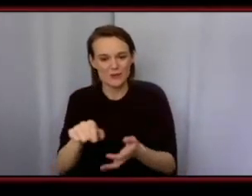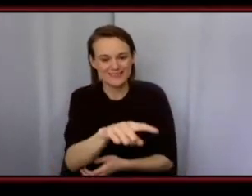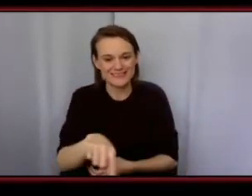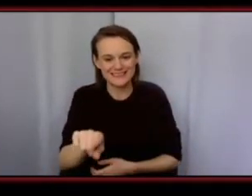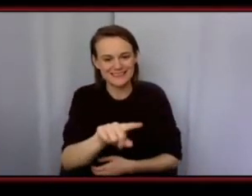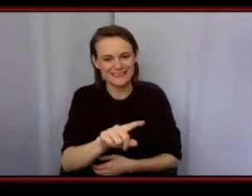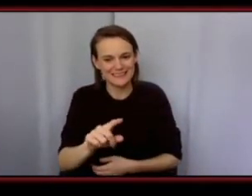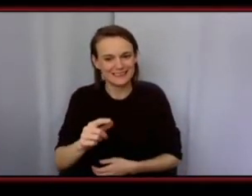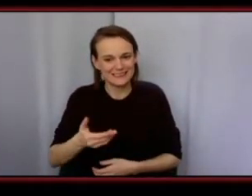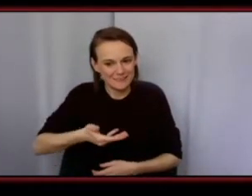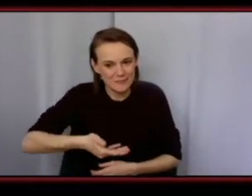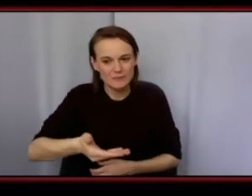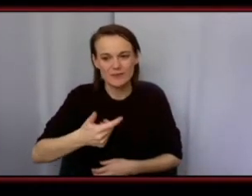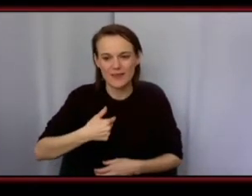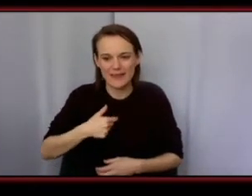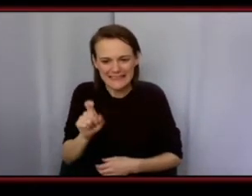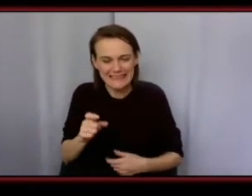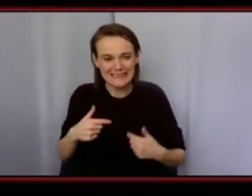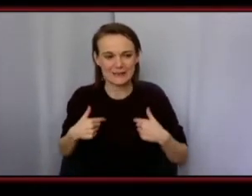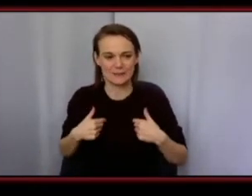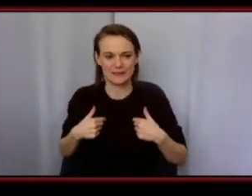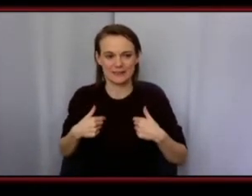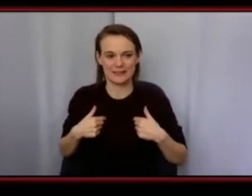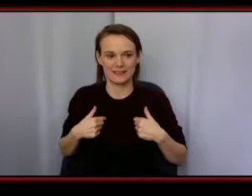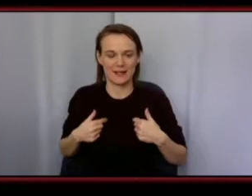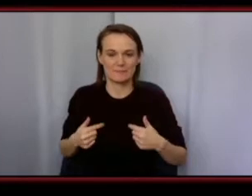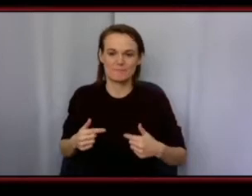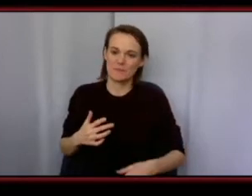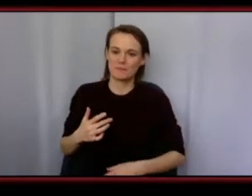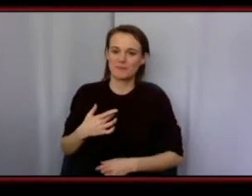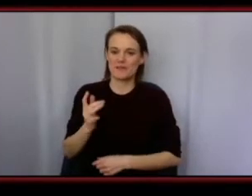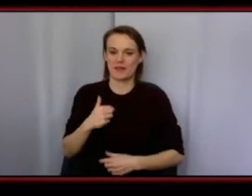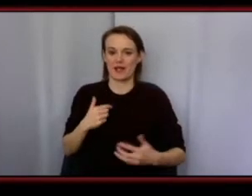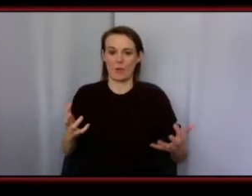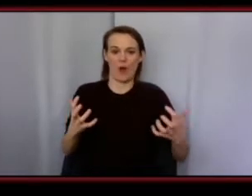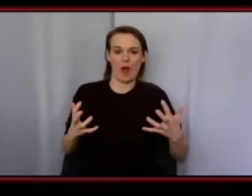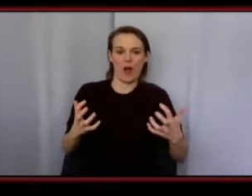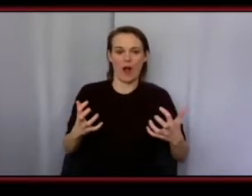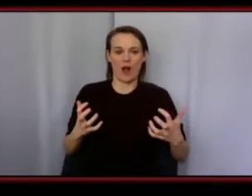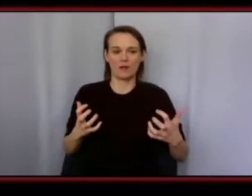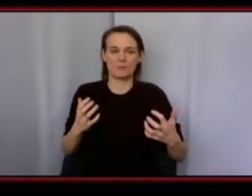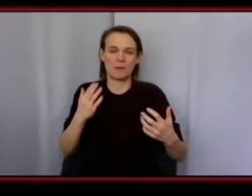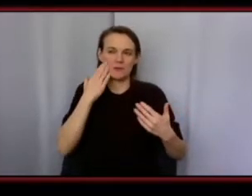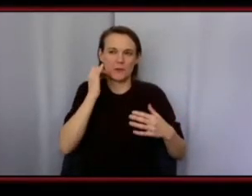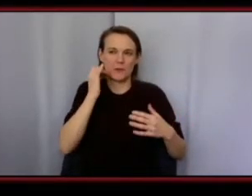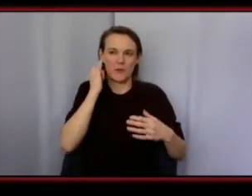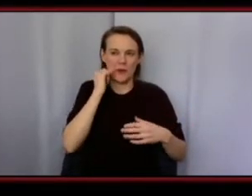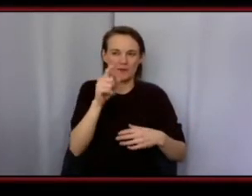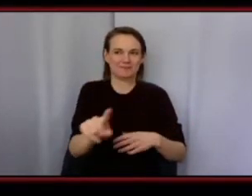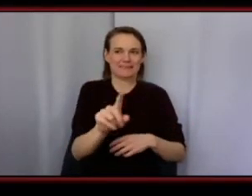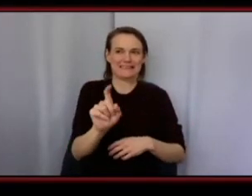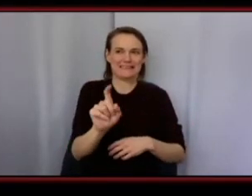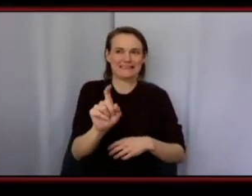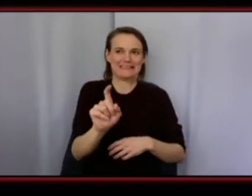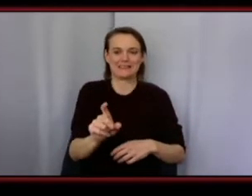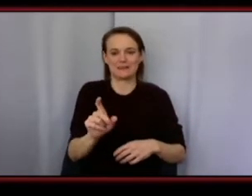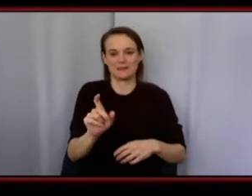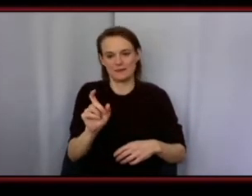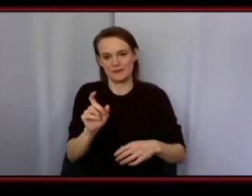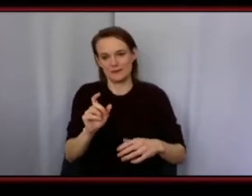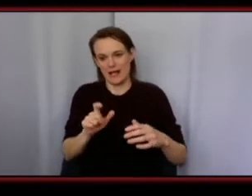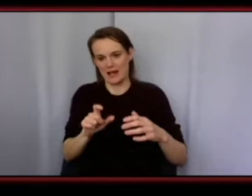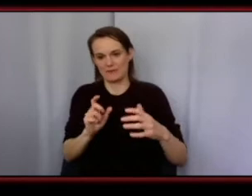sometimes you could feel like you want to but you also feel needy off you need to find that niche and um so that was kind of that way